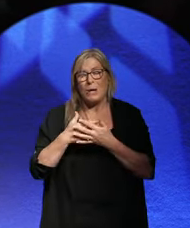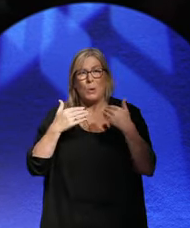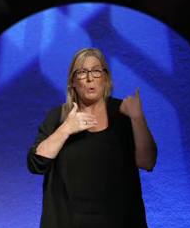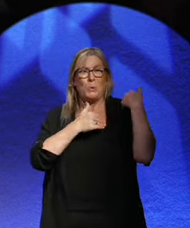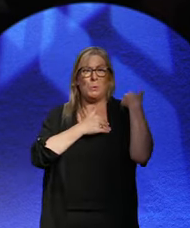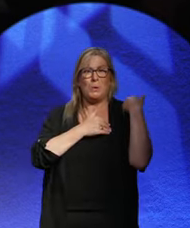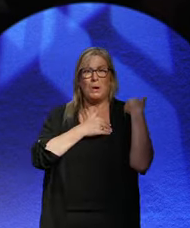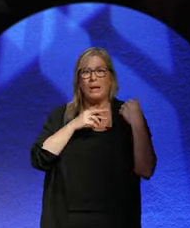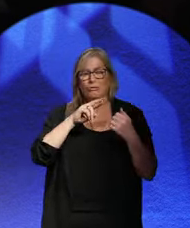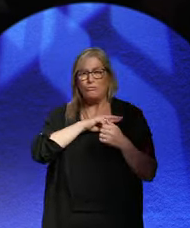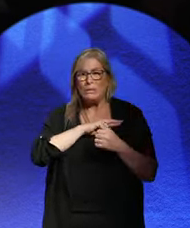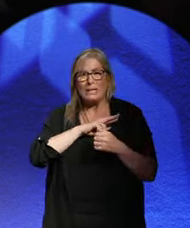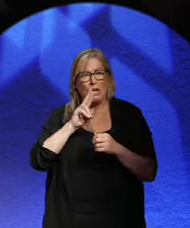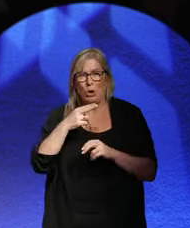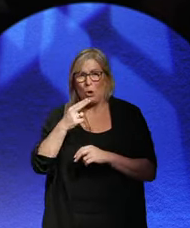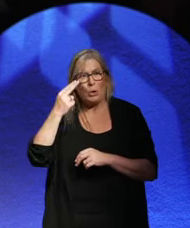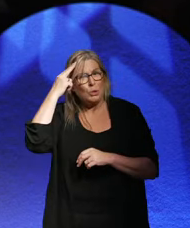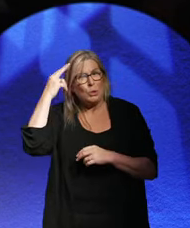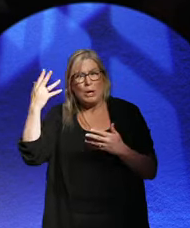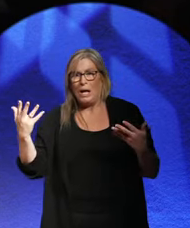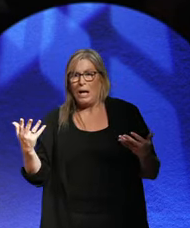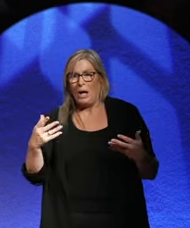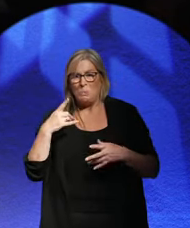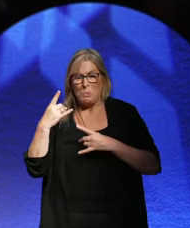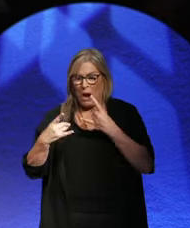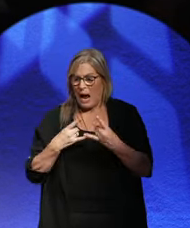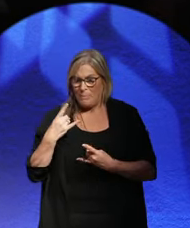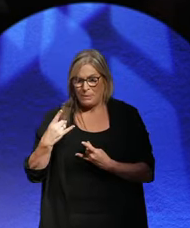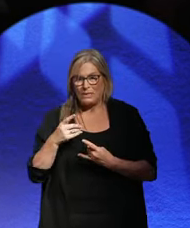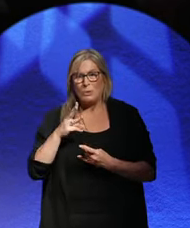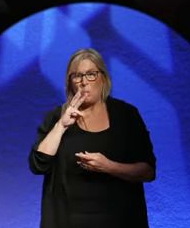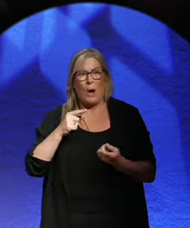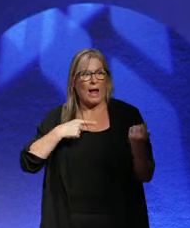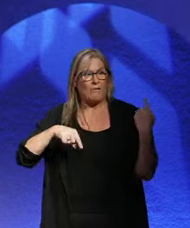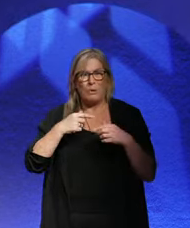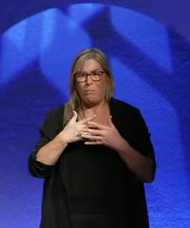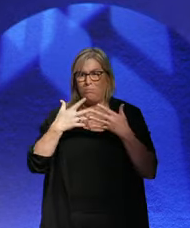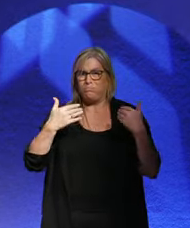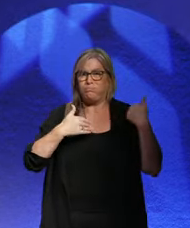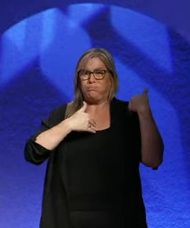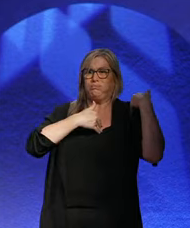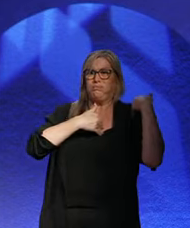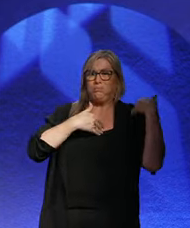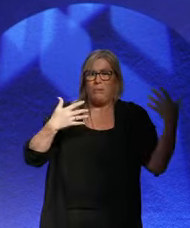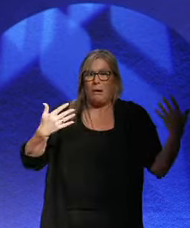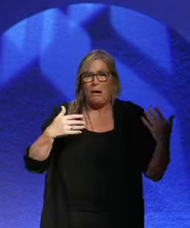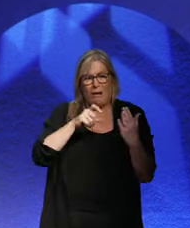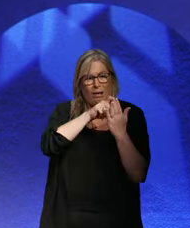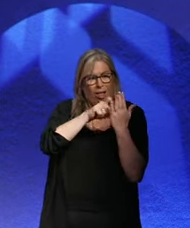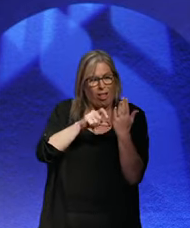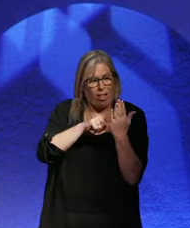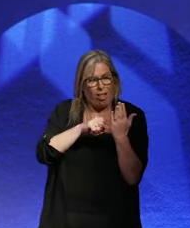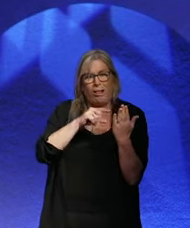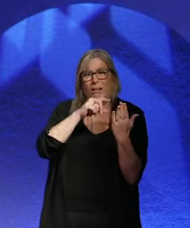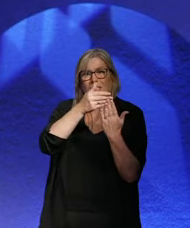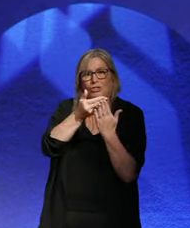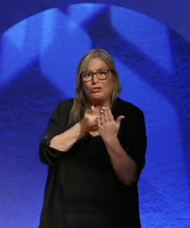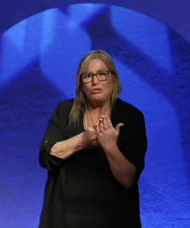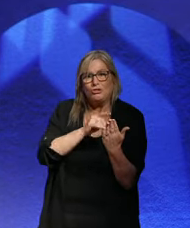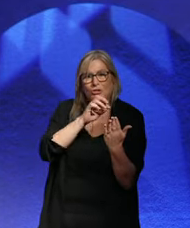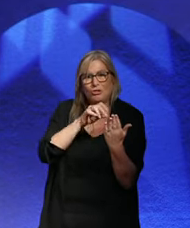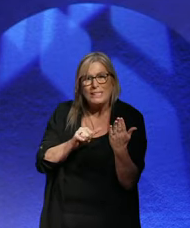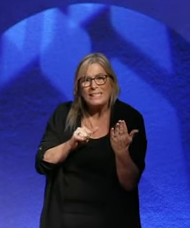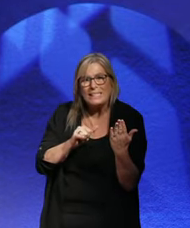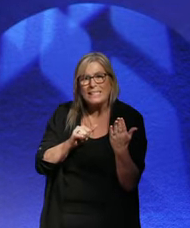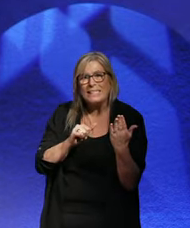they couldn't really comprehend it. was like, what happened here? Why have we got this harsh treaty? In some way, they thought it was going to end